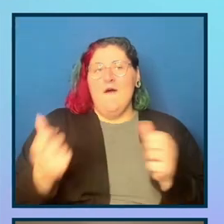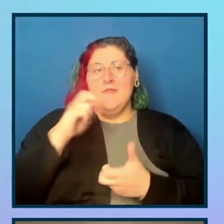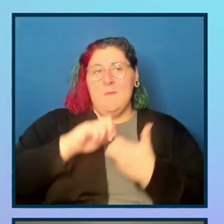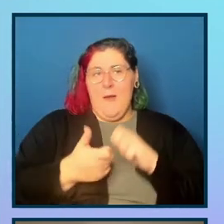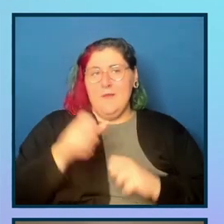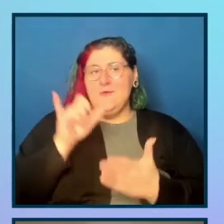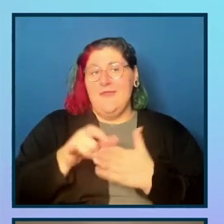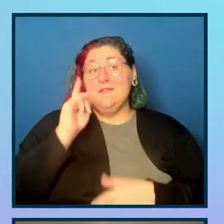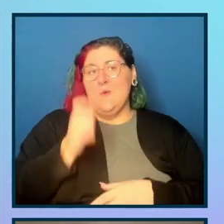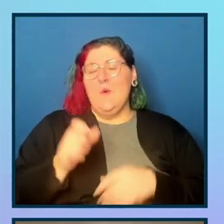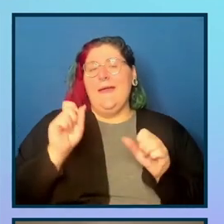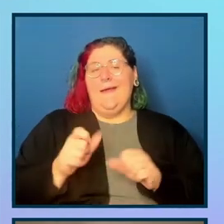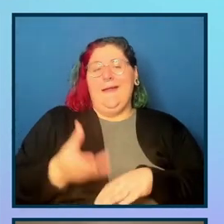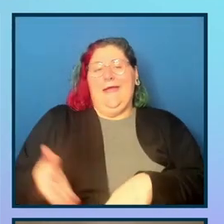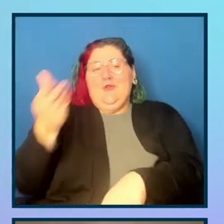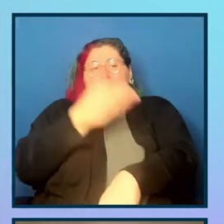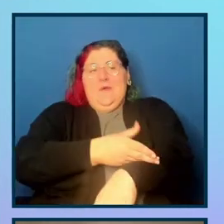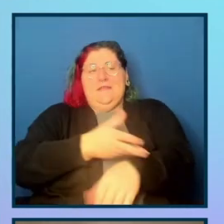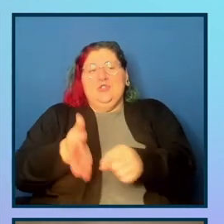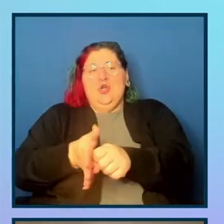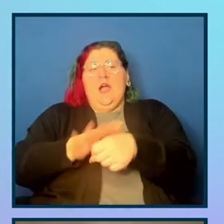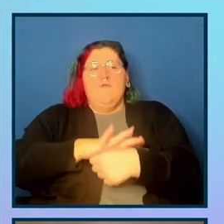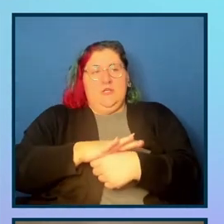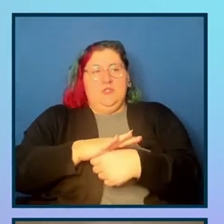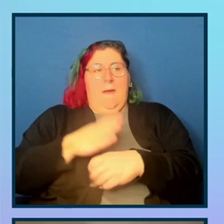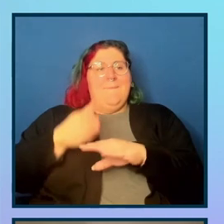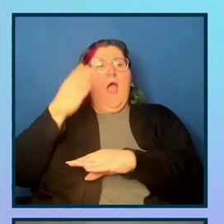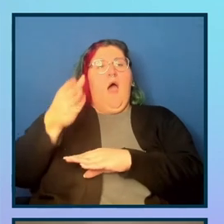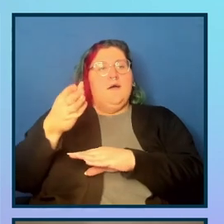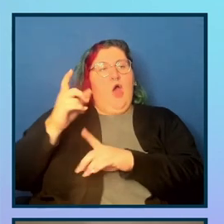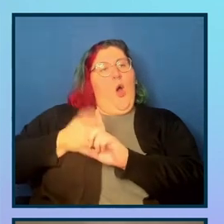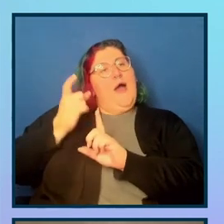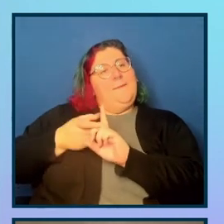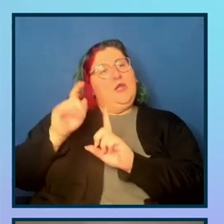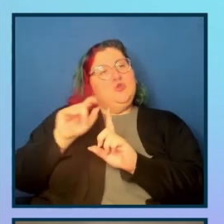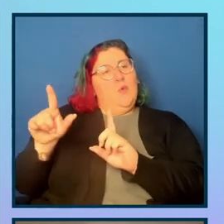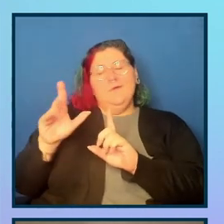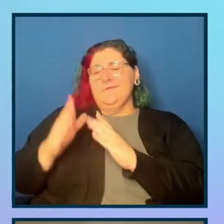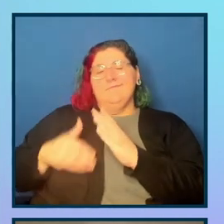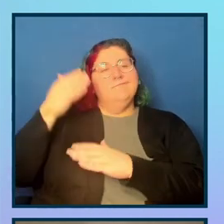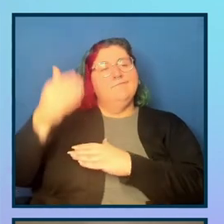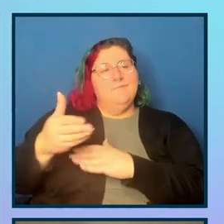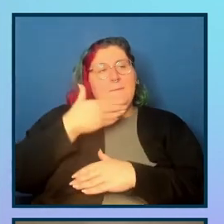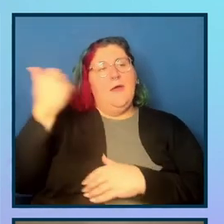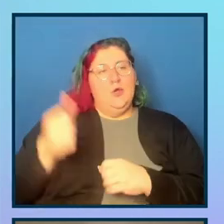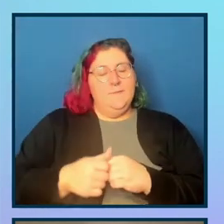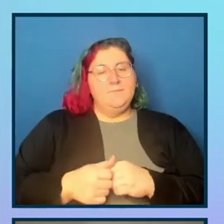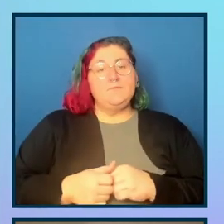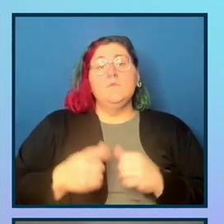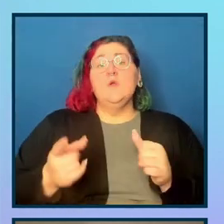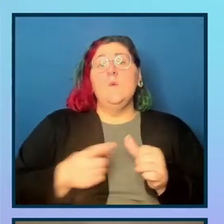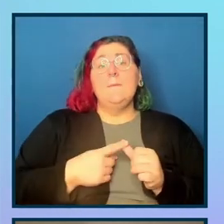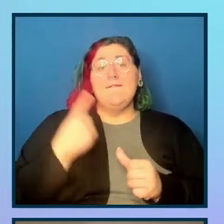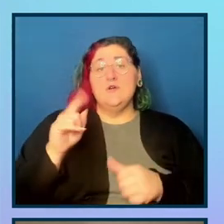what automation tools can give you. So first off, one of my favorite tools is the interactive elements tool. So again, I'm still in the